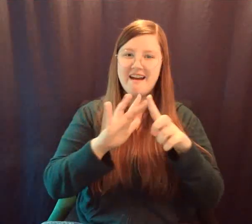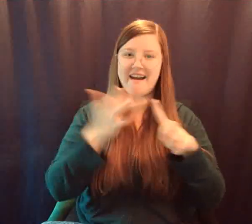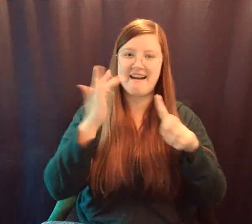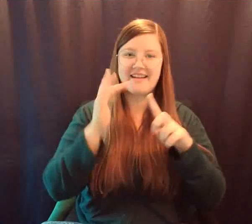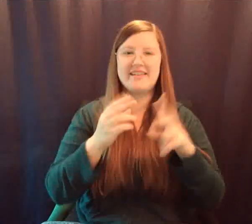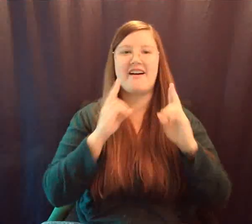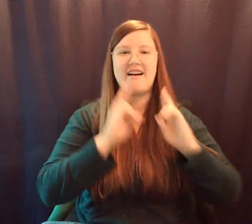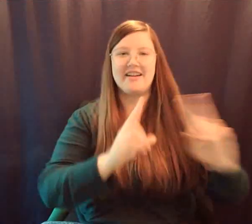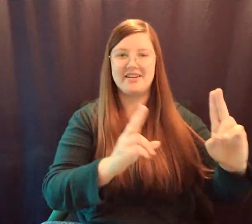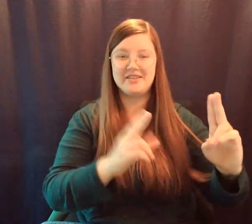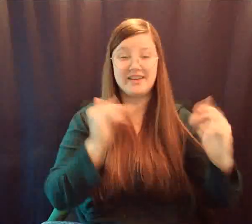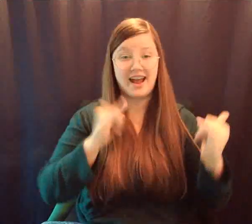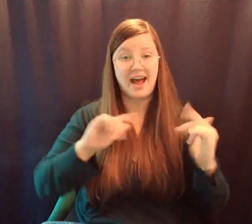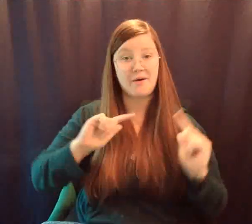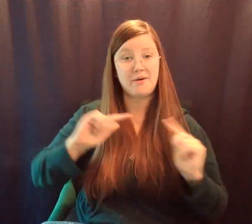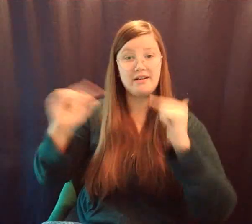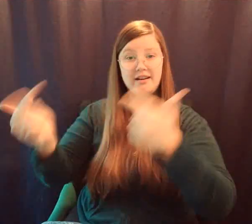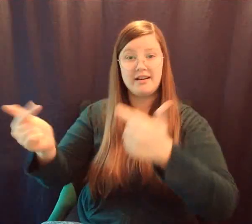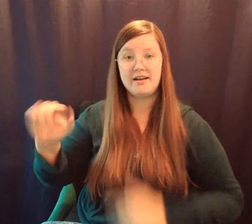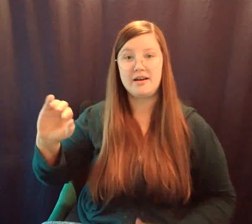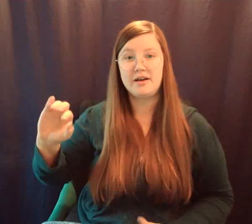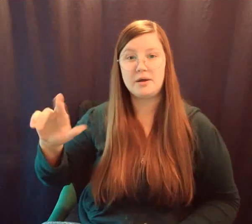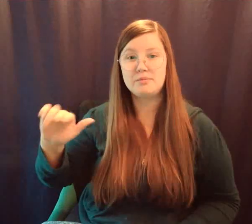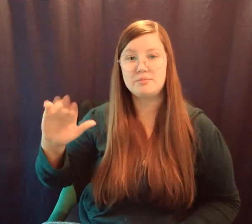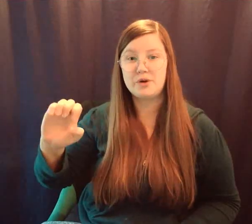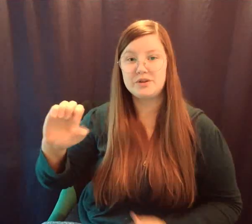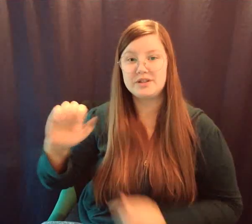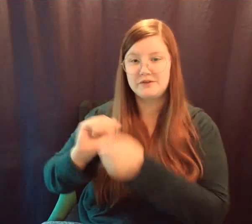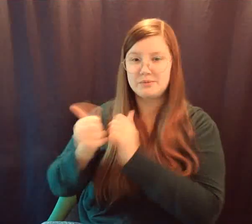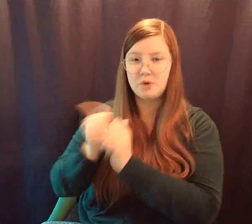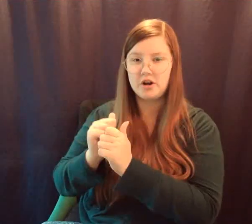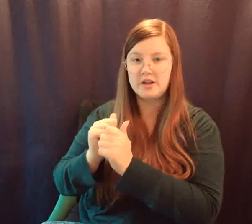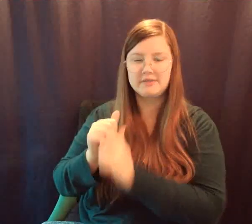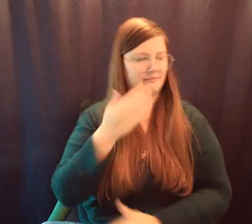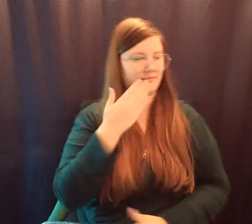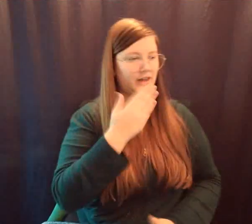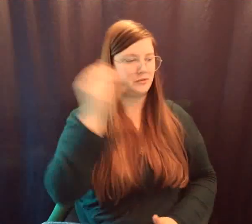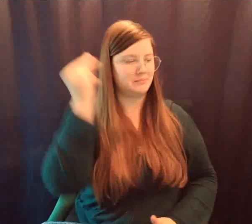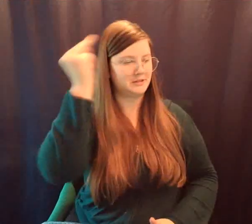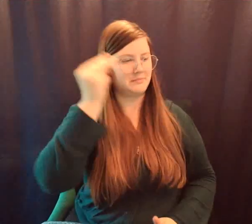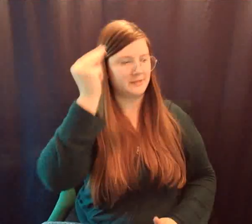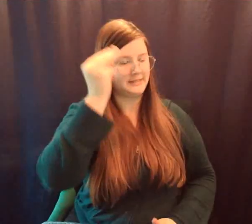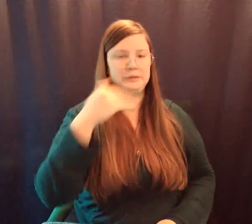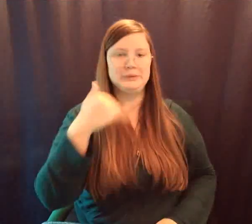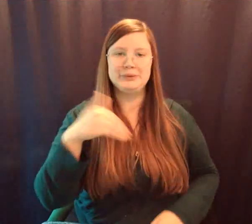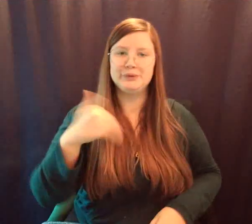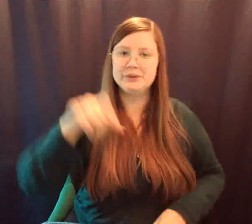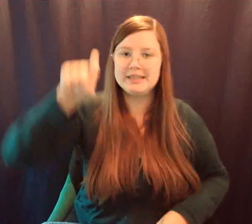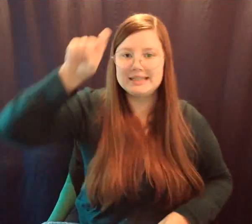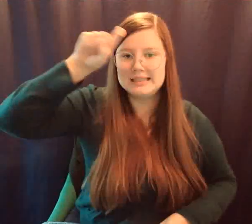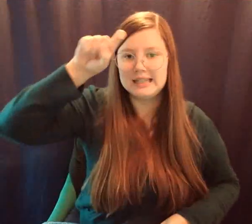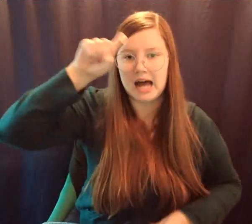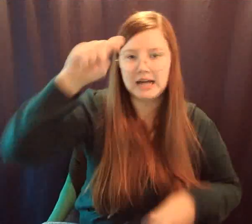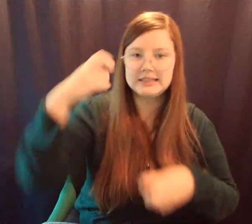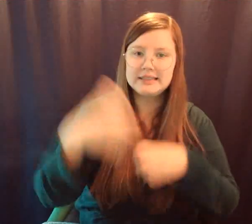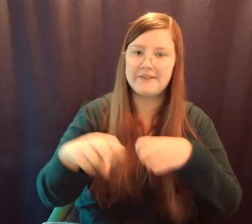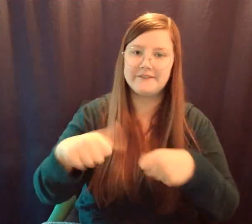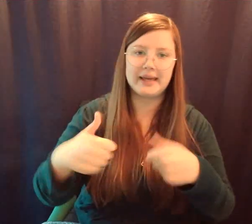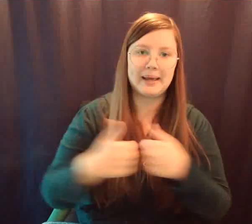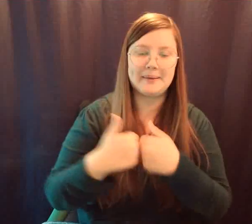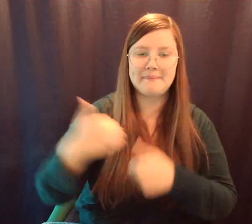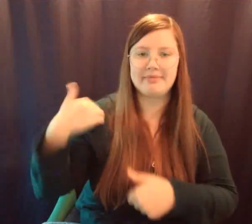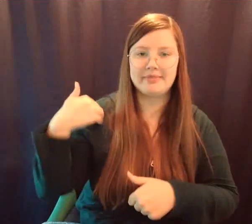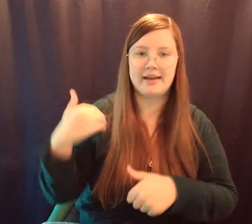to Bruce for sports. Thank you, Mr. Mint. Seahawks had a tough time, tough outing this last Sunday,